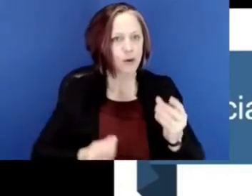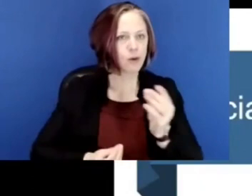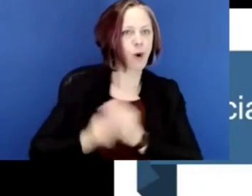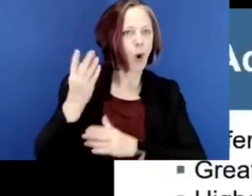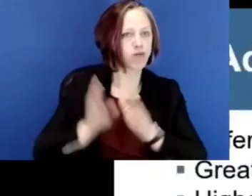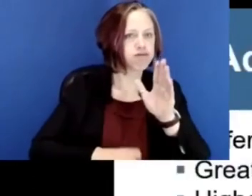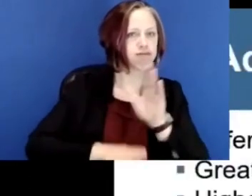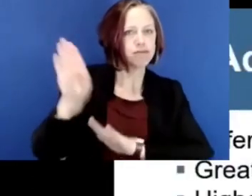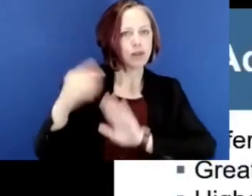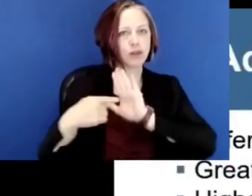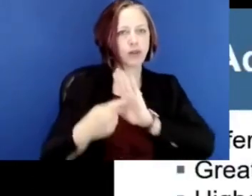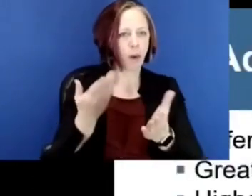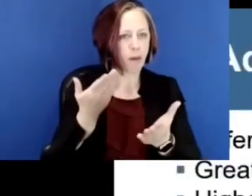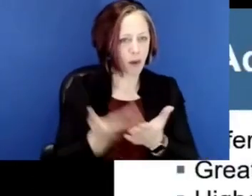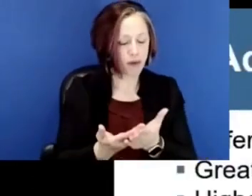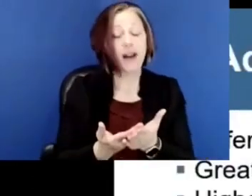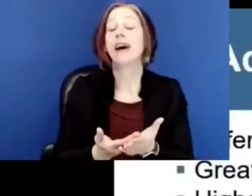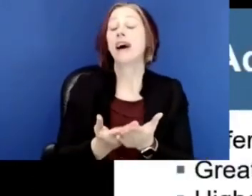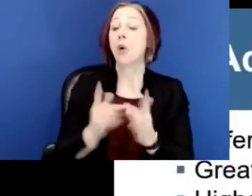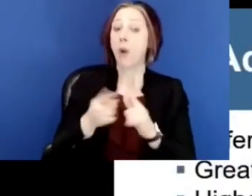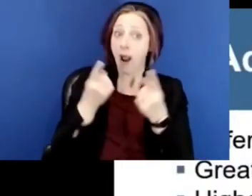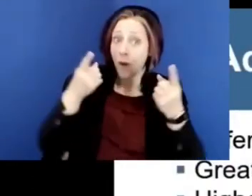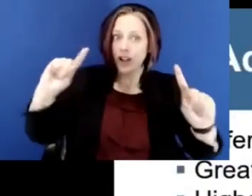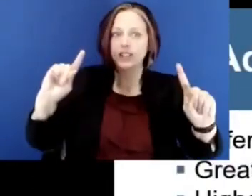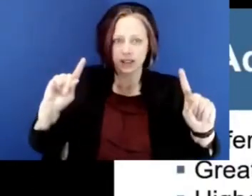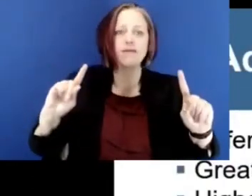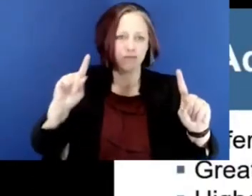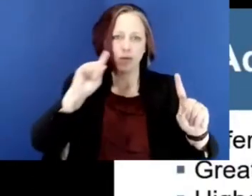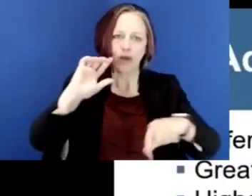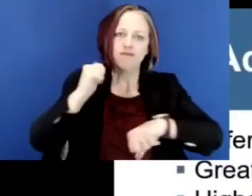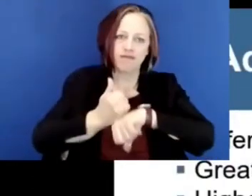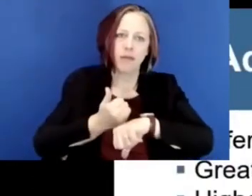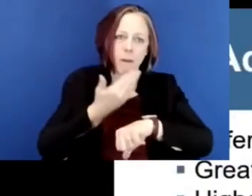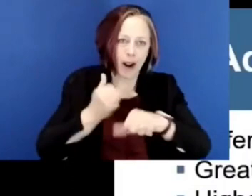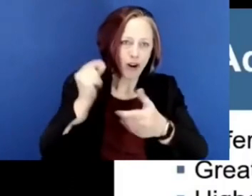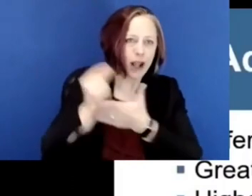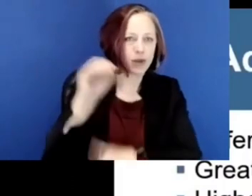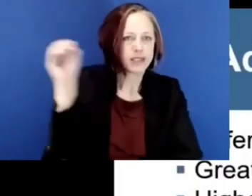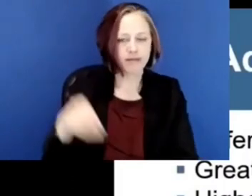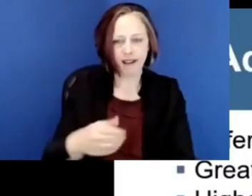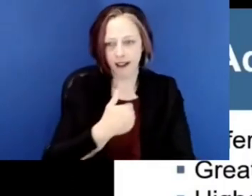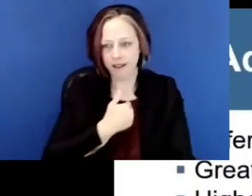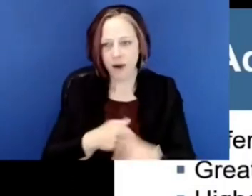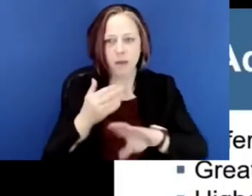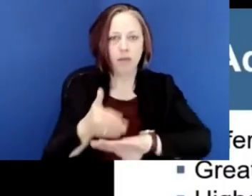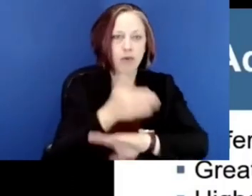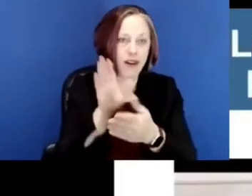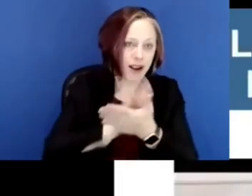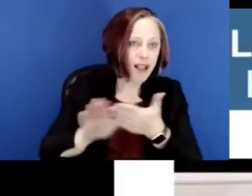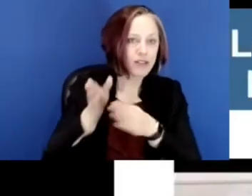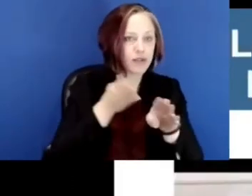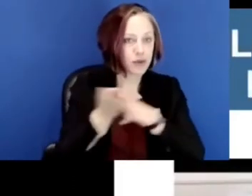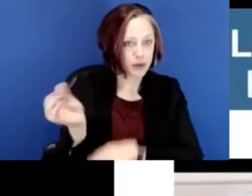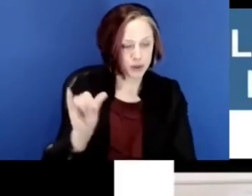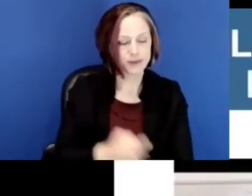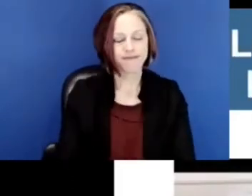to grow and to demonstrate that growth. And when we do that, we know we get greater achievement, graduation rates, improved